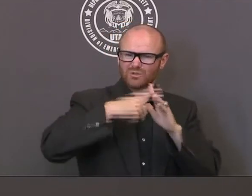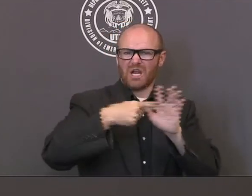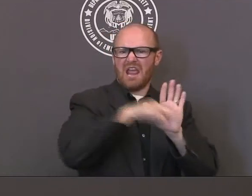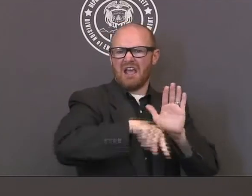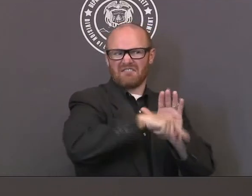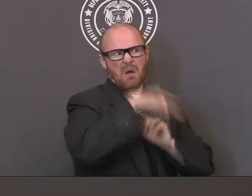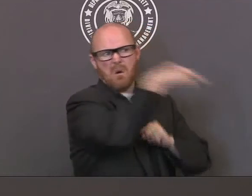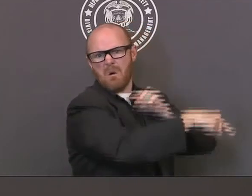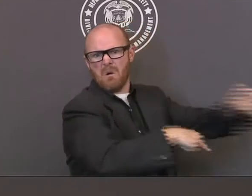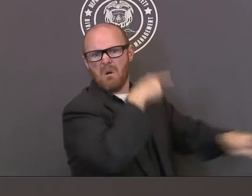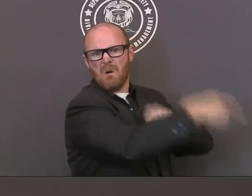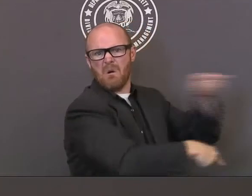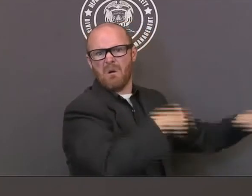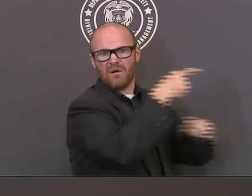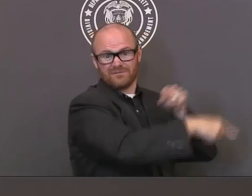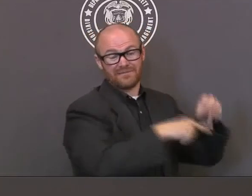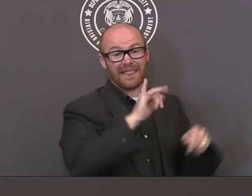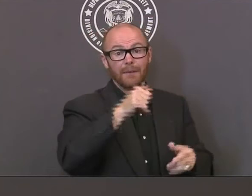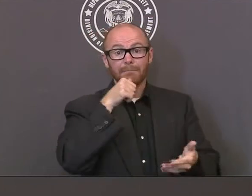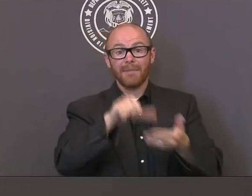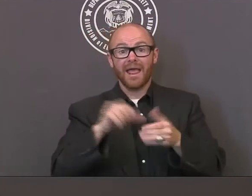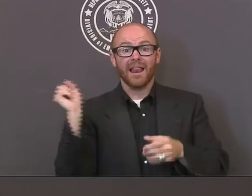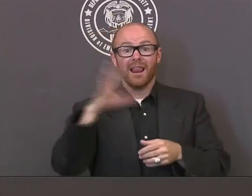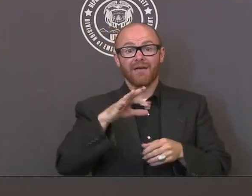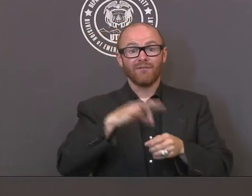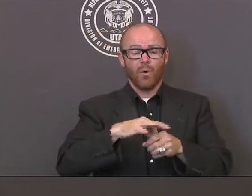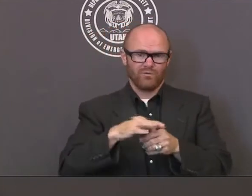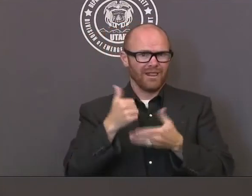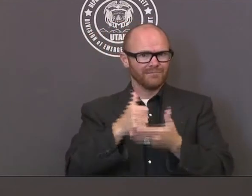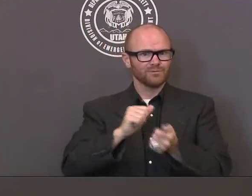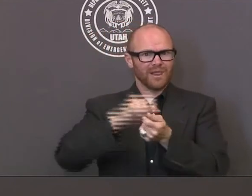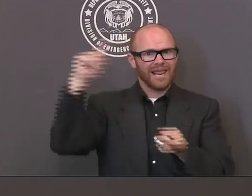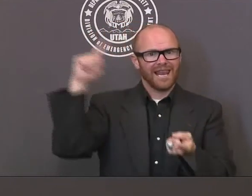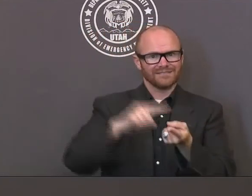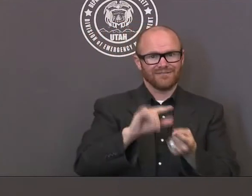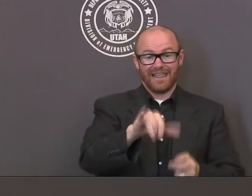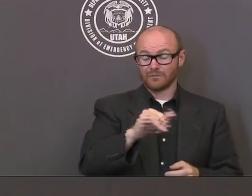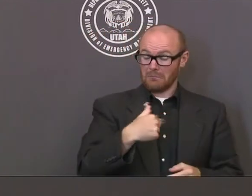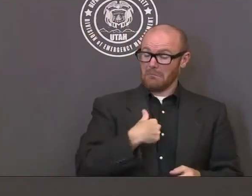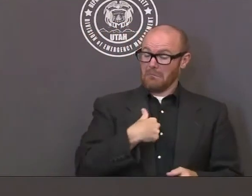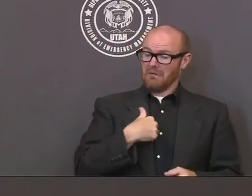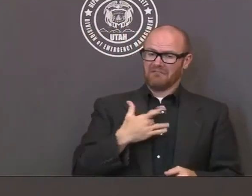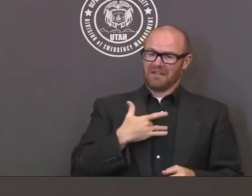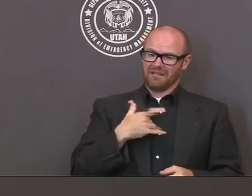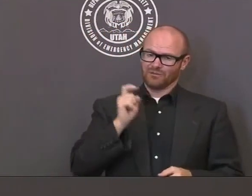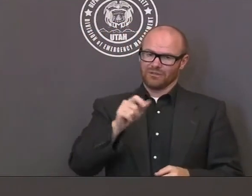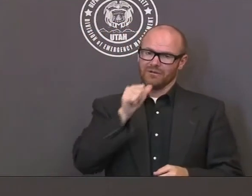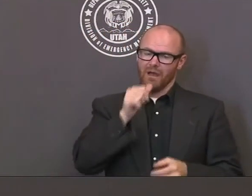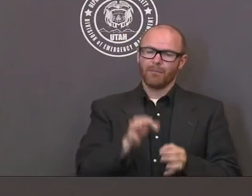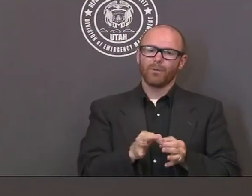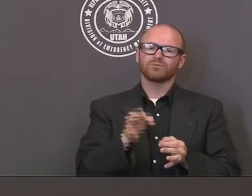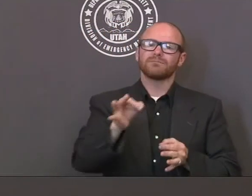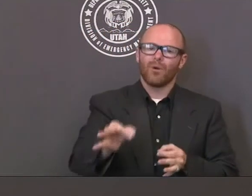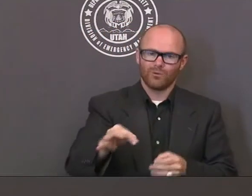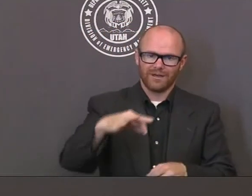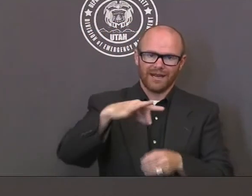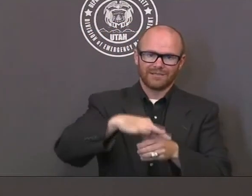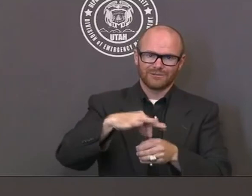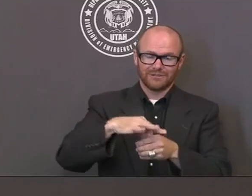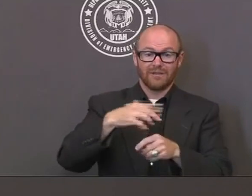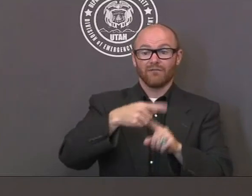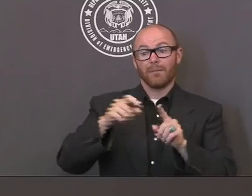I feel no reason to have postponing the elections, and certainly from a Utah